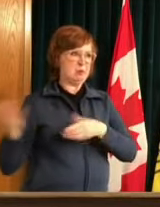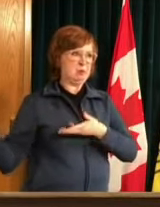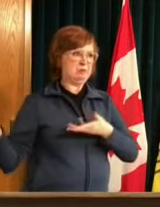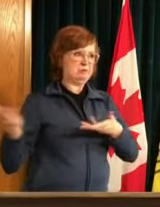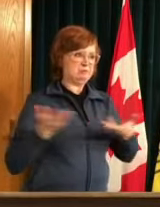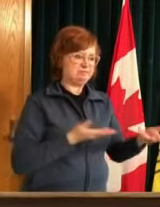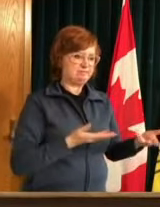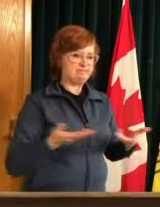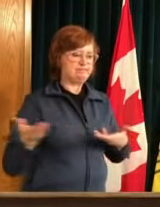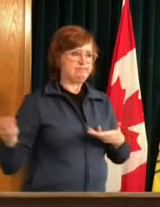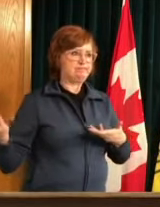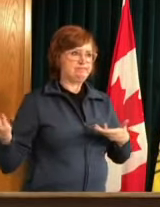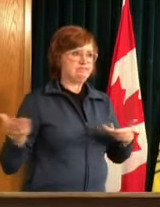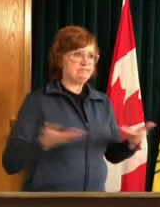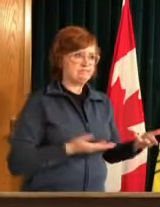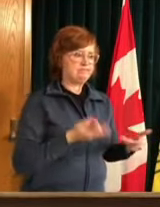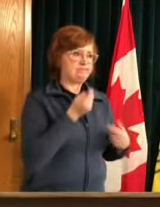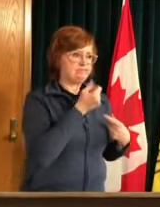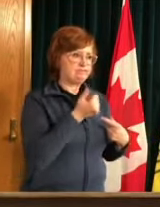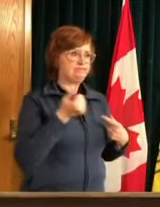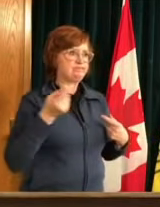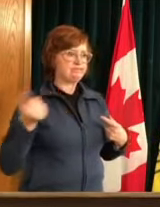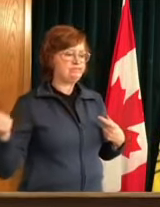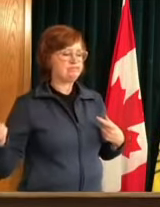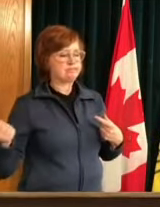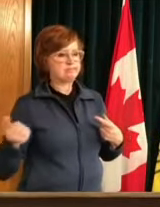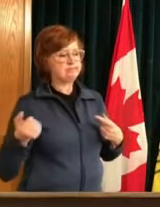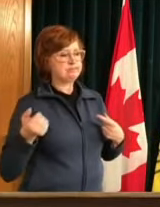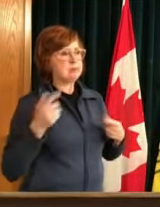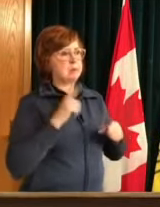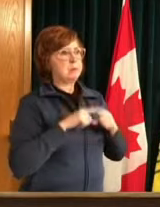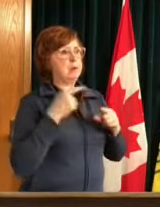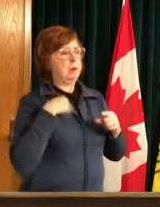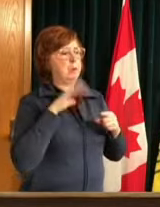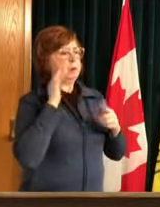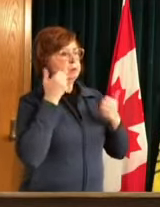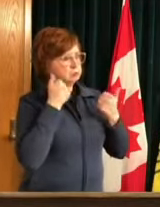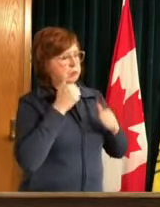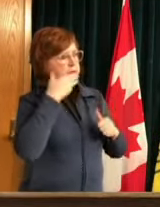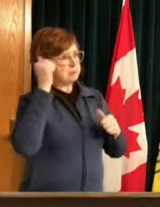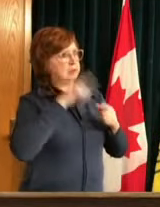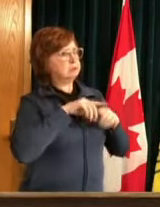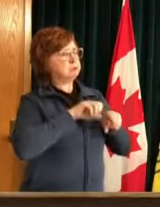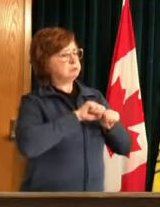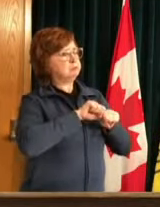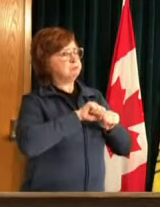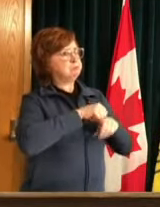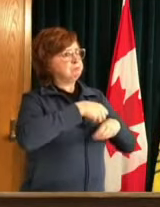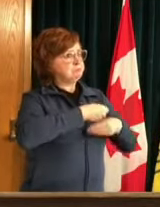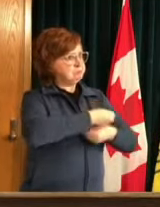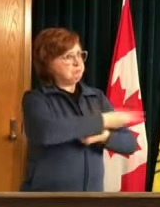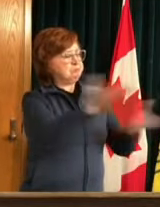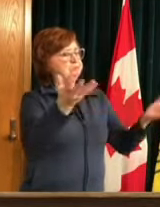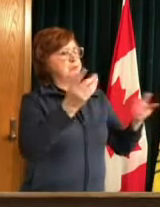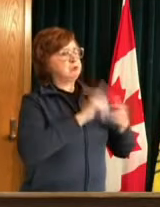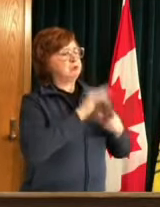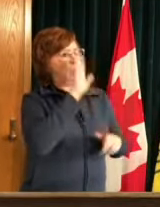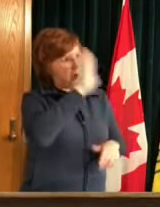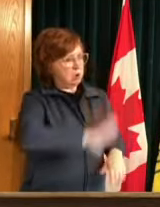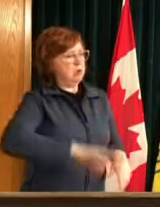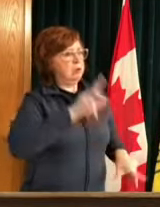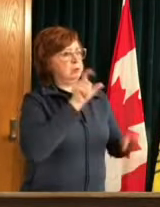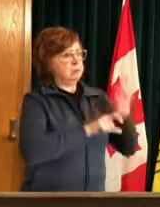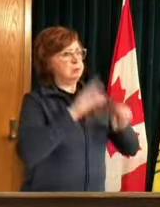but we most certainly are going to make those available to saskatchewan people as quickly as as possible and like i said by mid next week